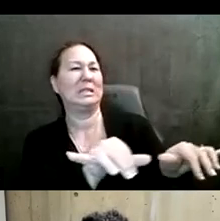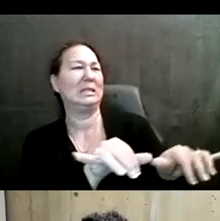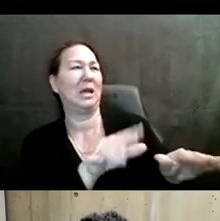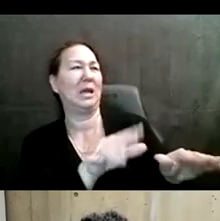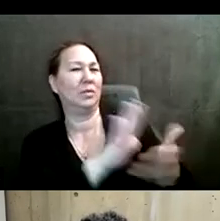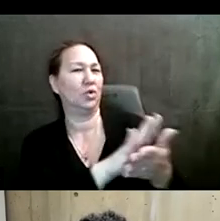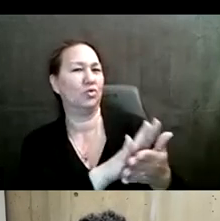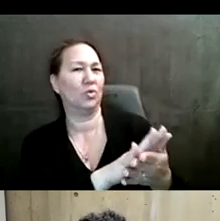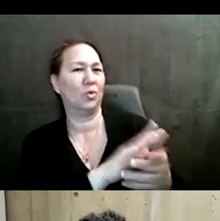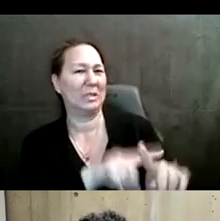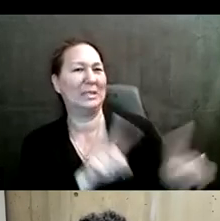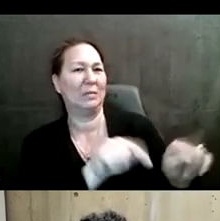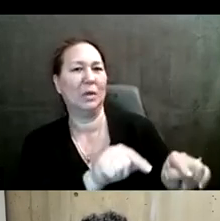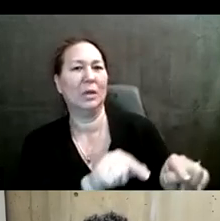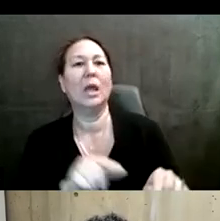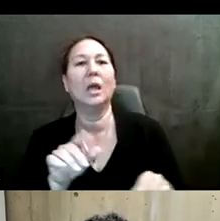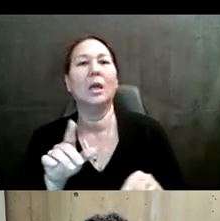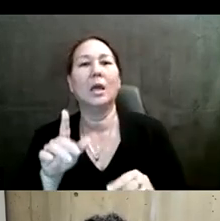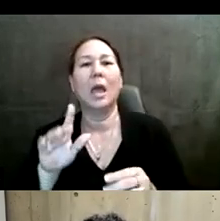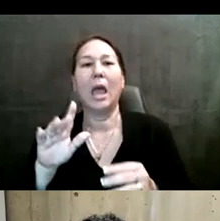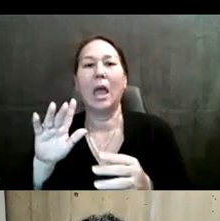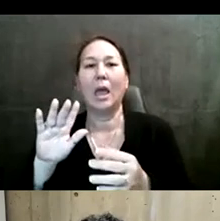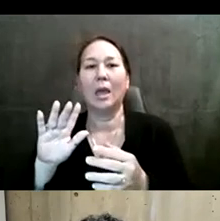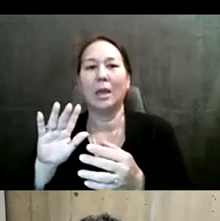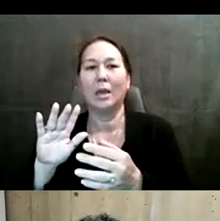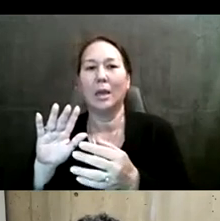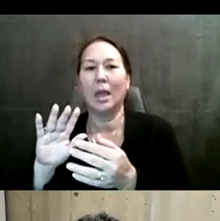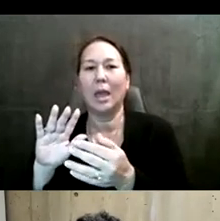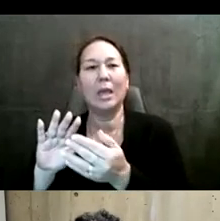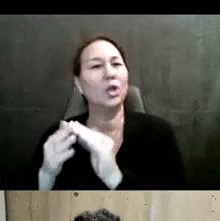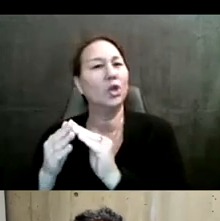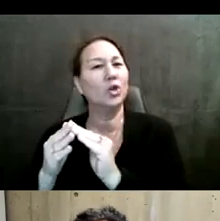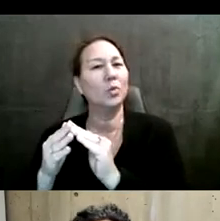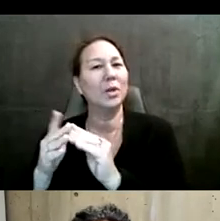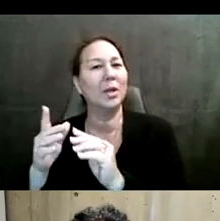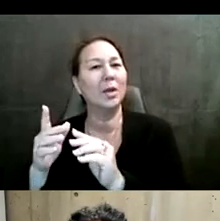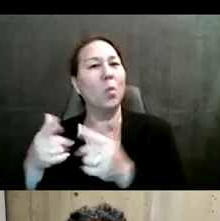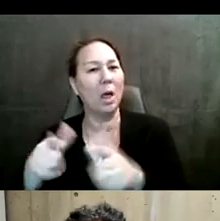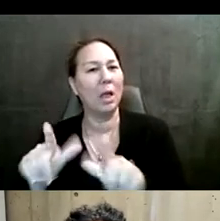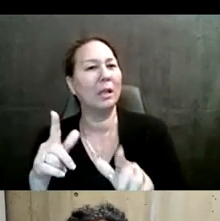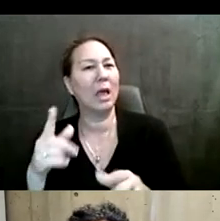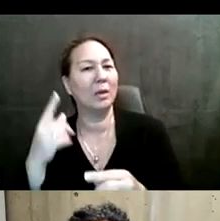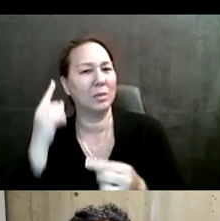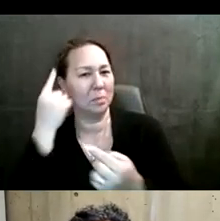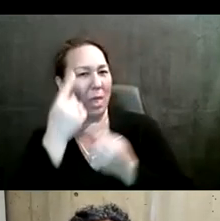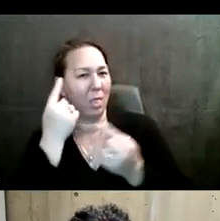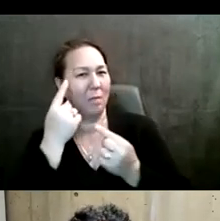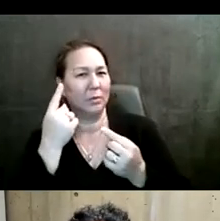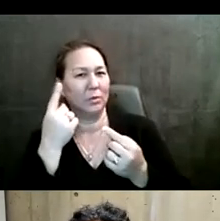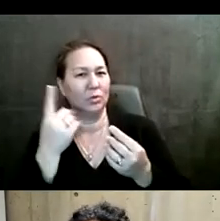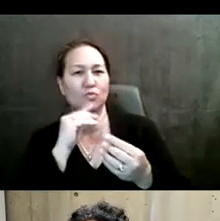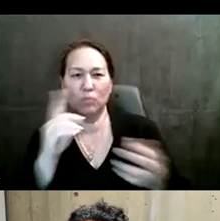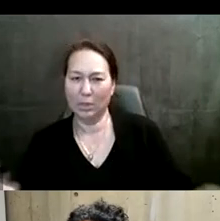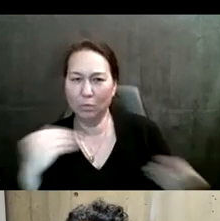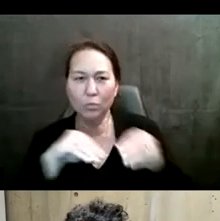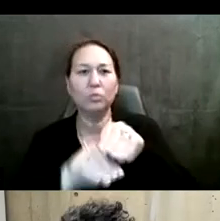Um, and as, uh, Del was saying earlier, you know, the, um, Taylor has both, um, inclusion,